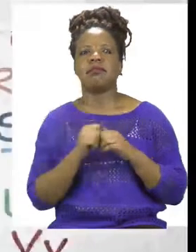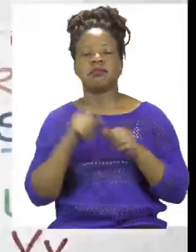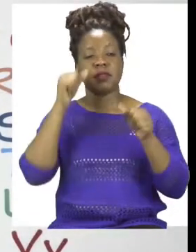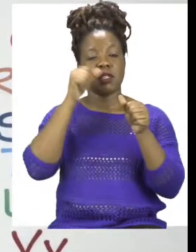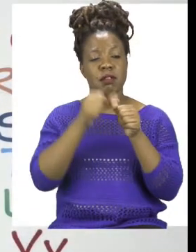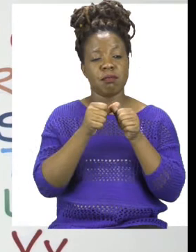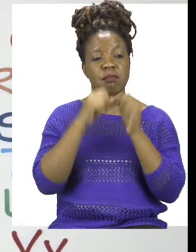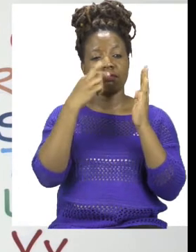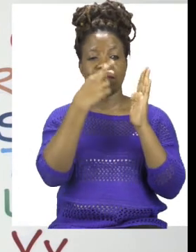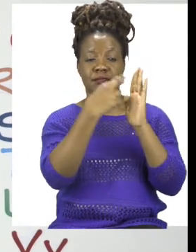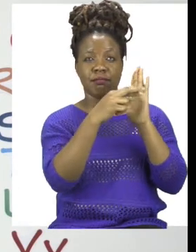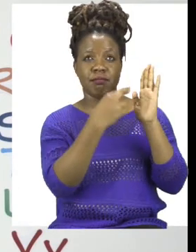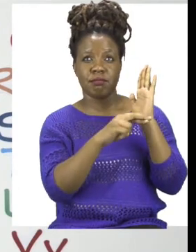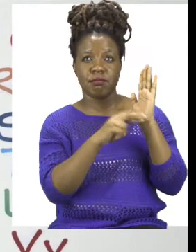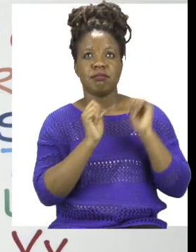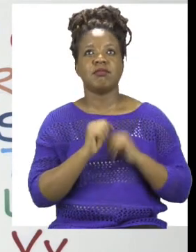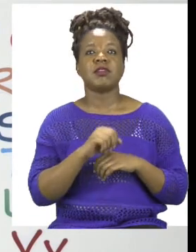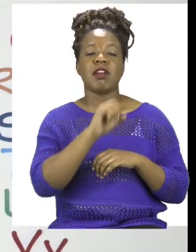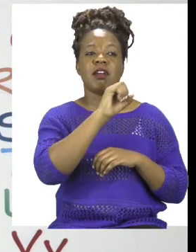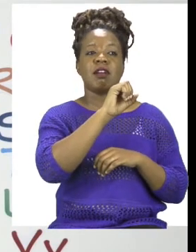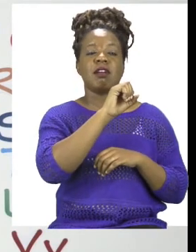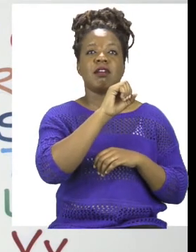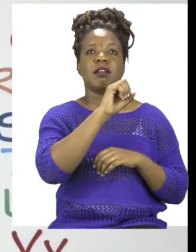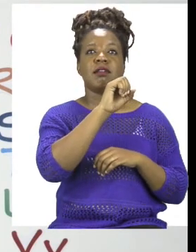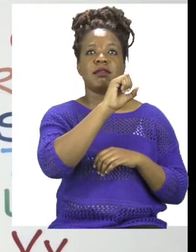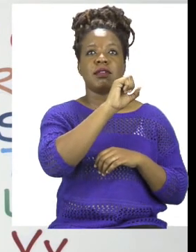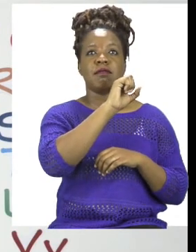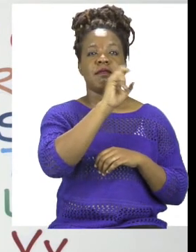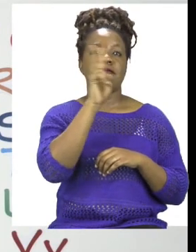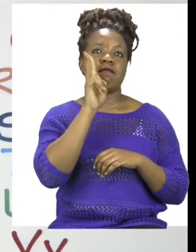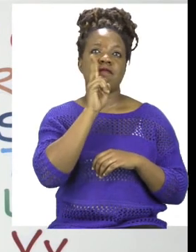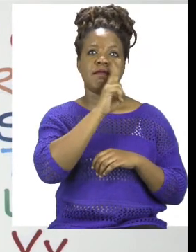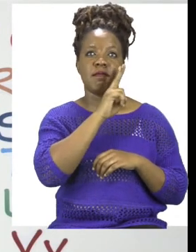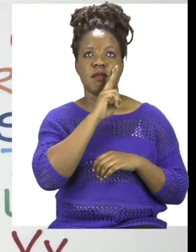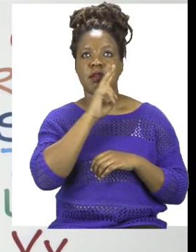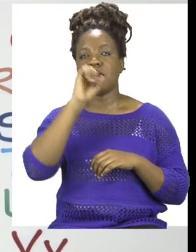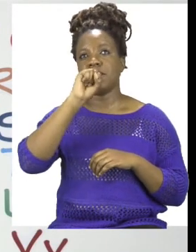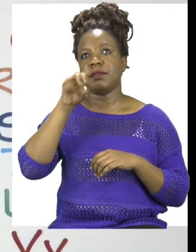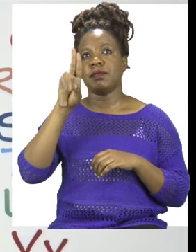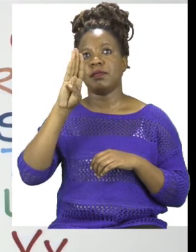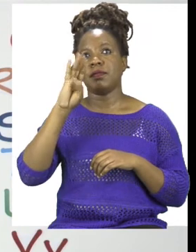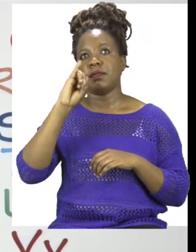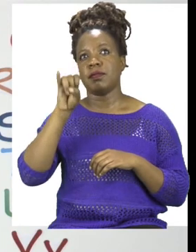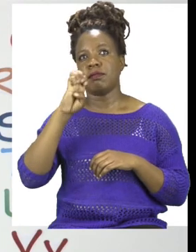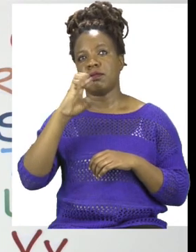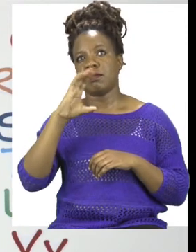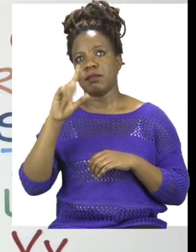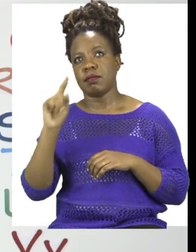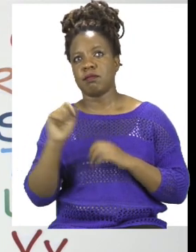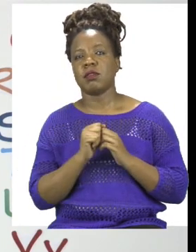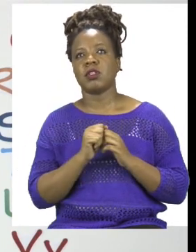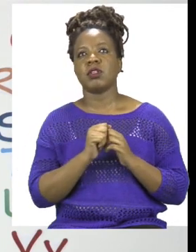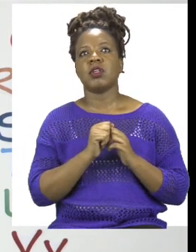the verb subject or the subject verb agreement. That every time we have a singular noun, we have to